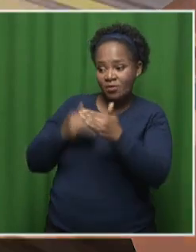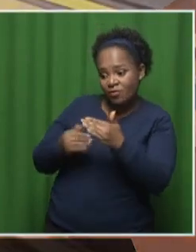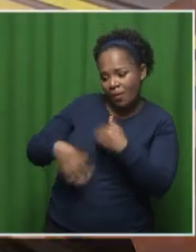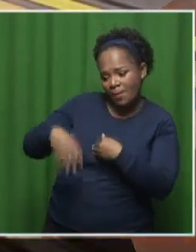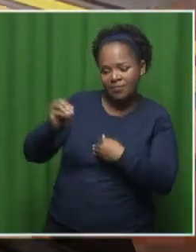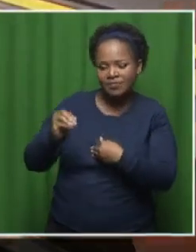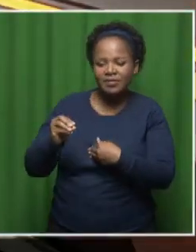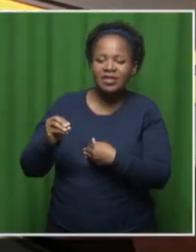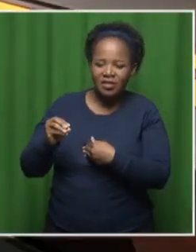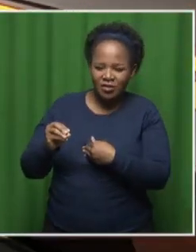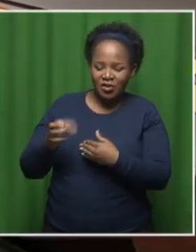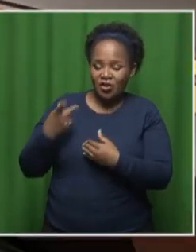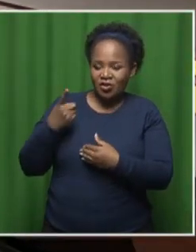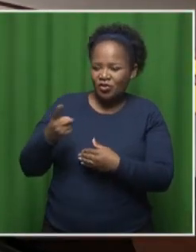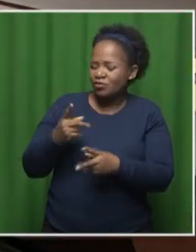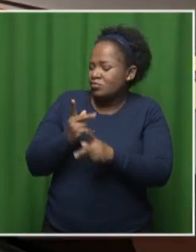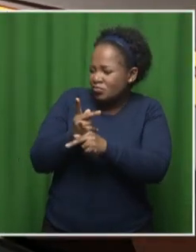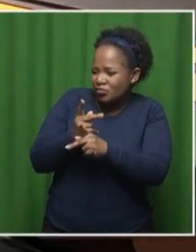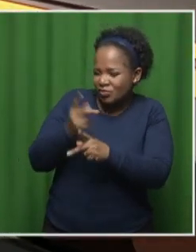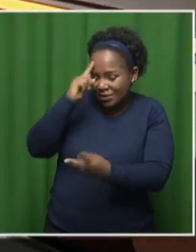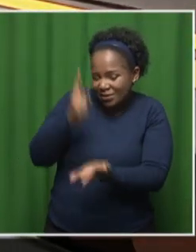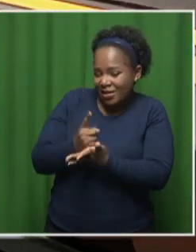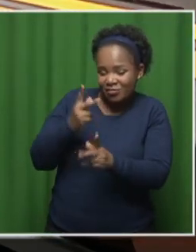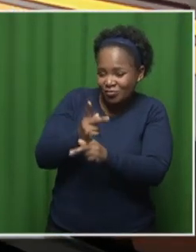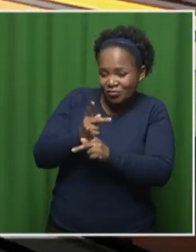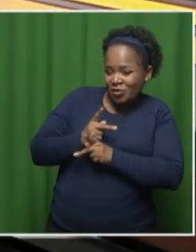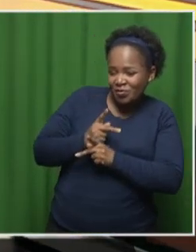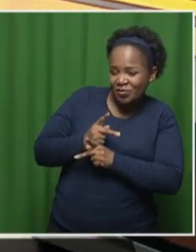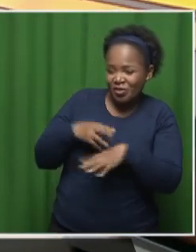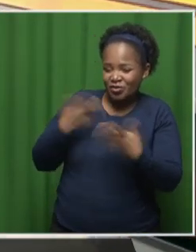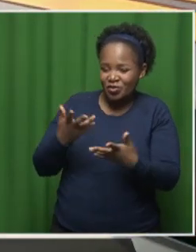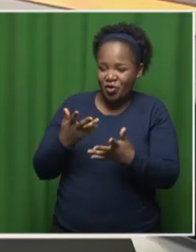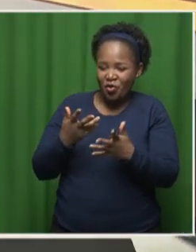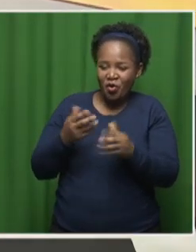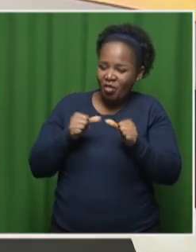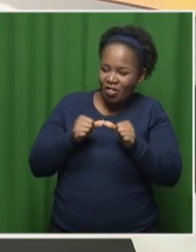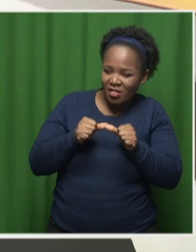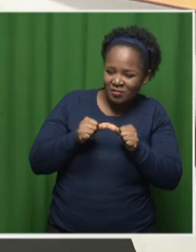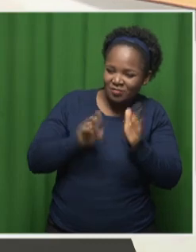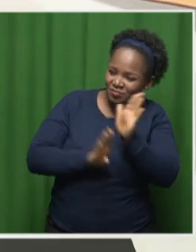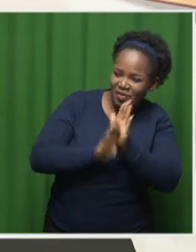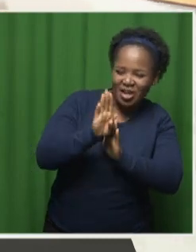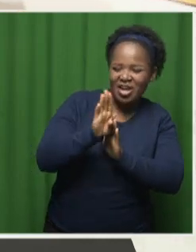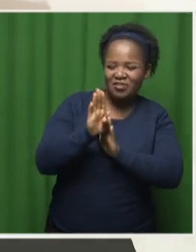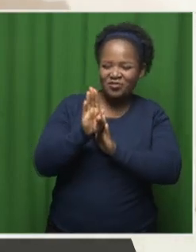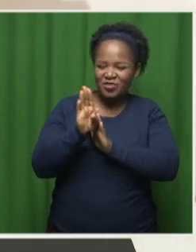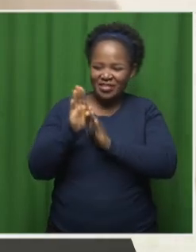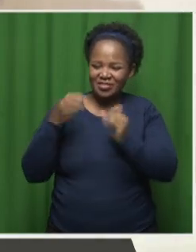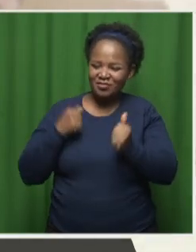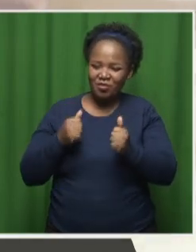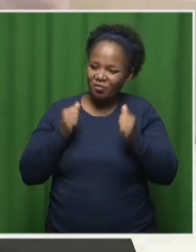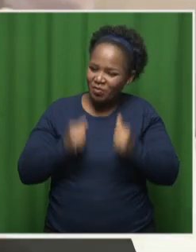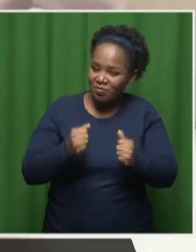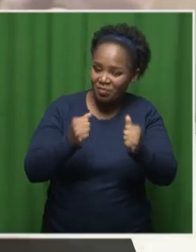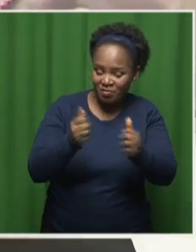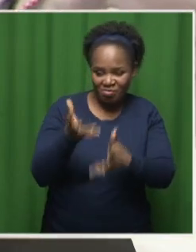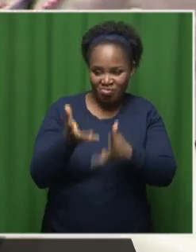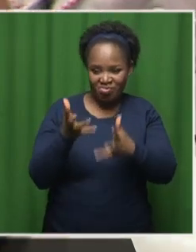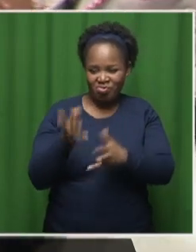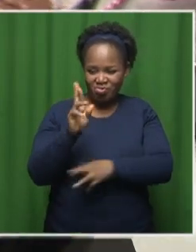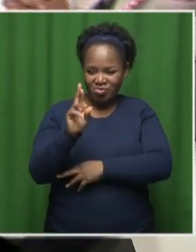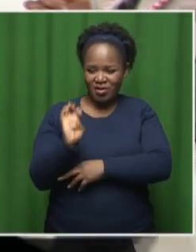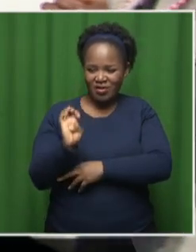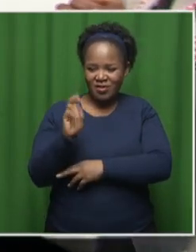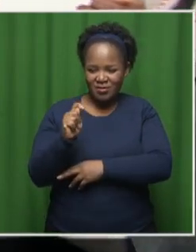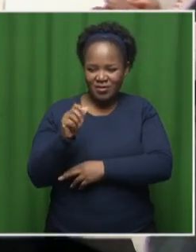you increase or keep the interest rate as it is? I would currently keep the interest rate as it is. You would keep